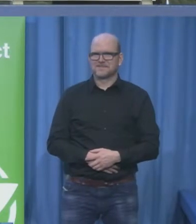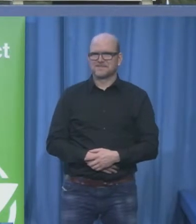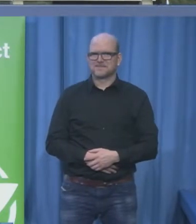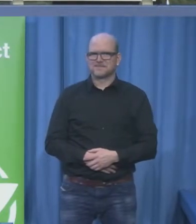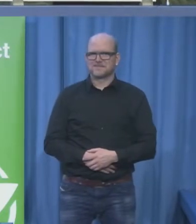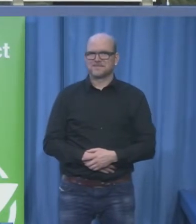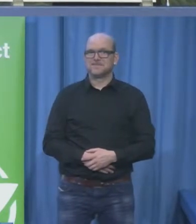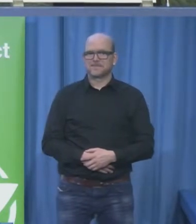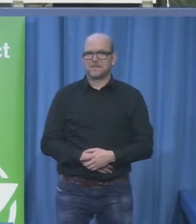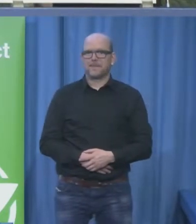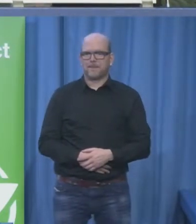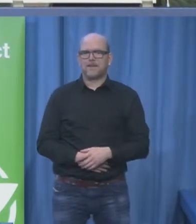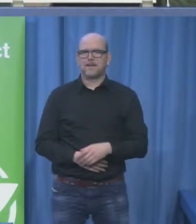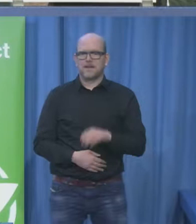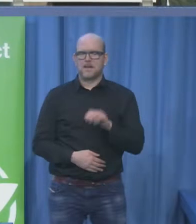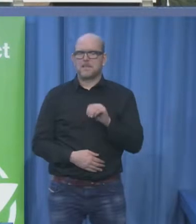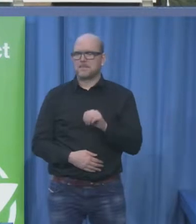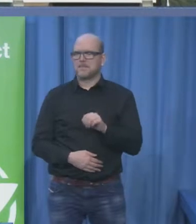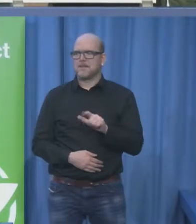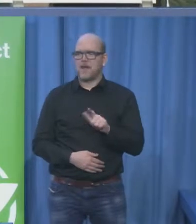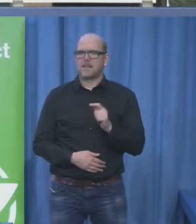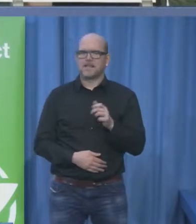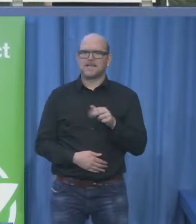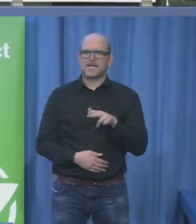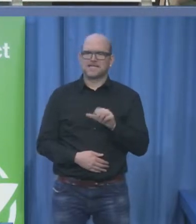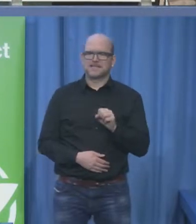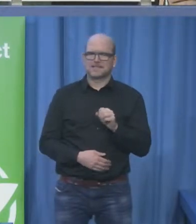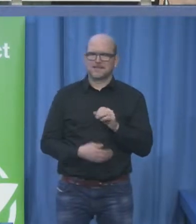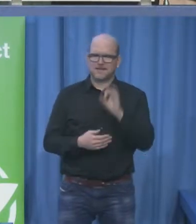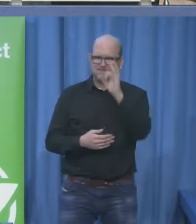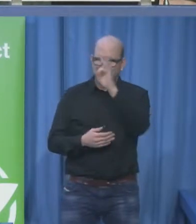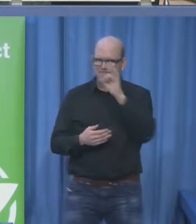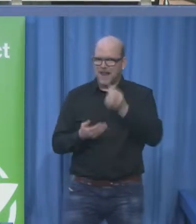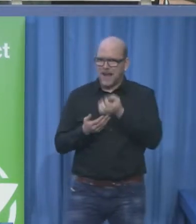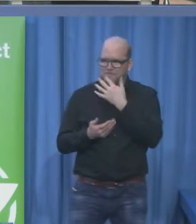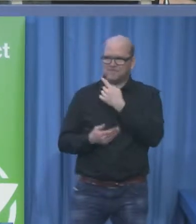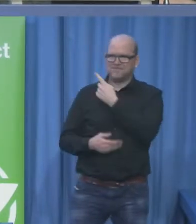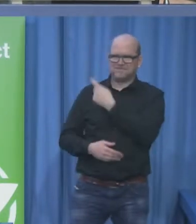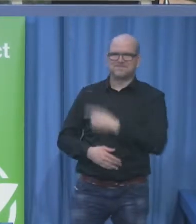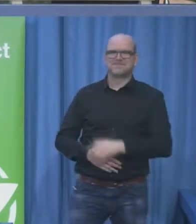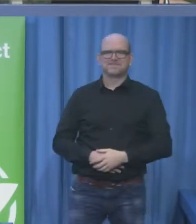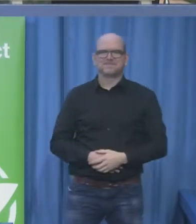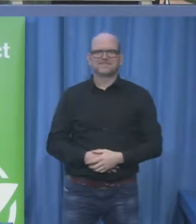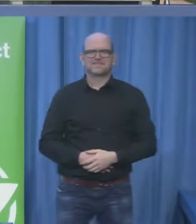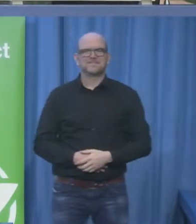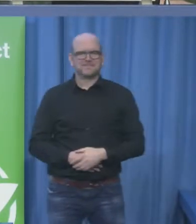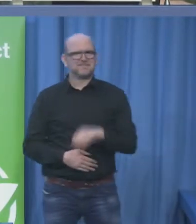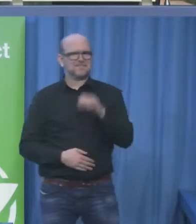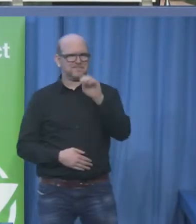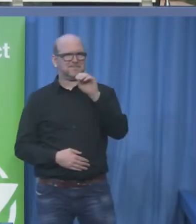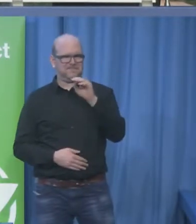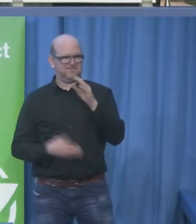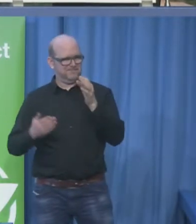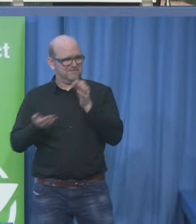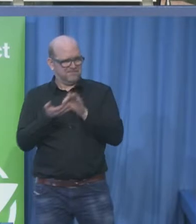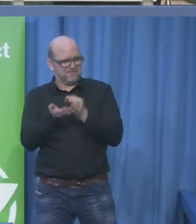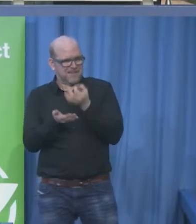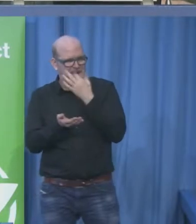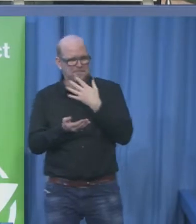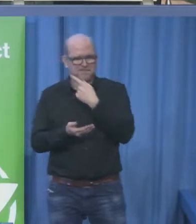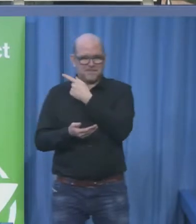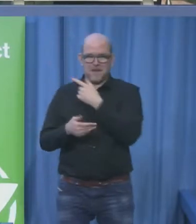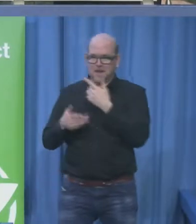now there were a whole series of ads around the malteser theme but the point is that they have worked brilliantly for mars